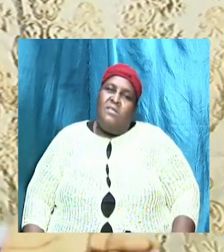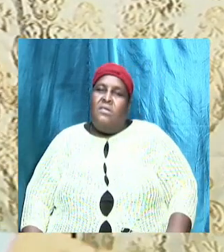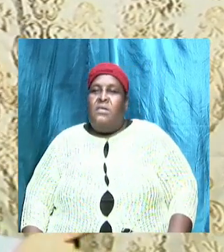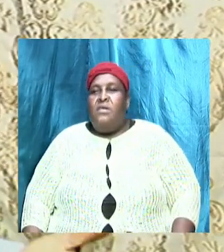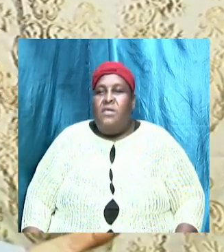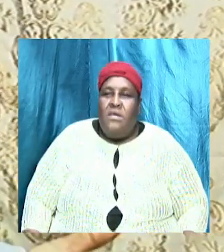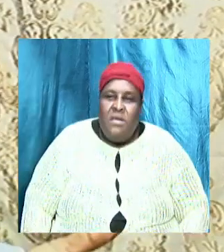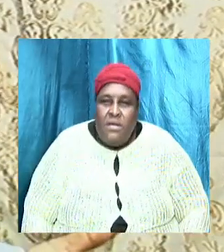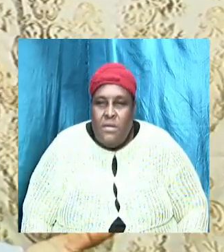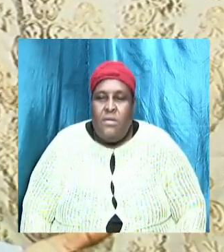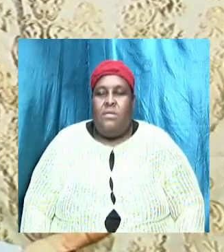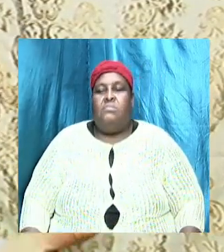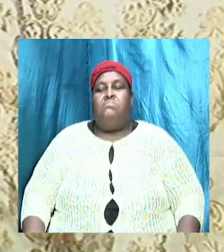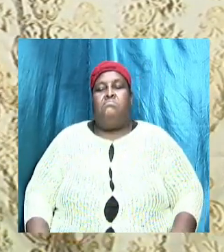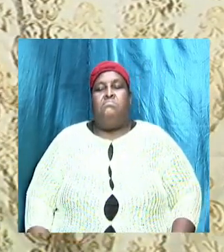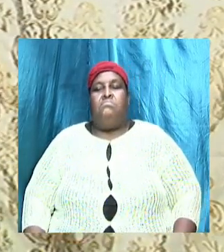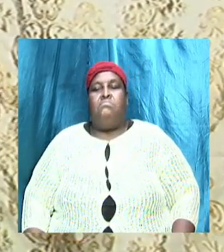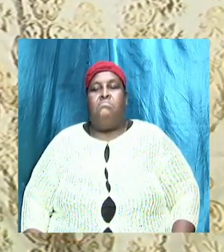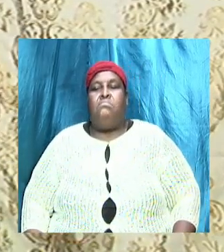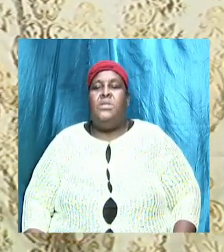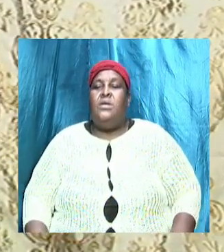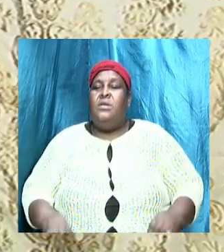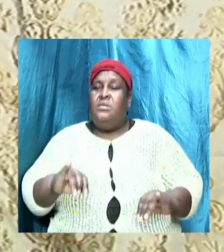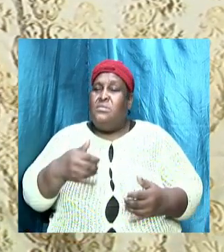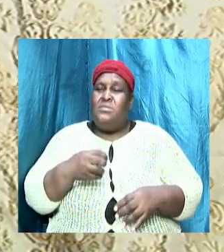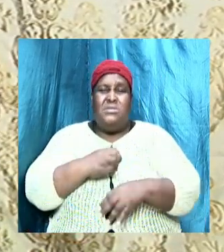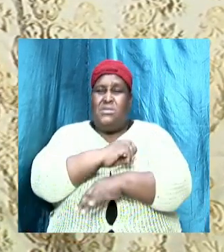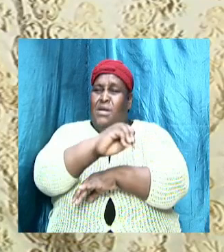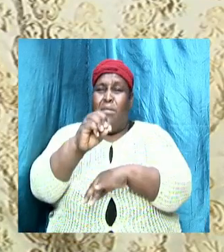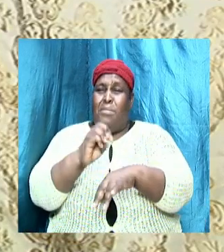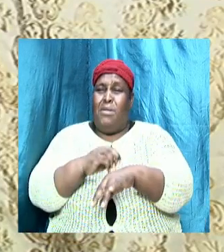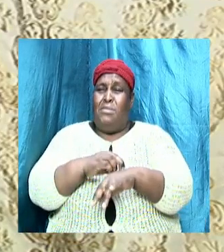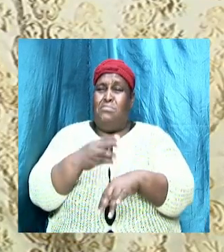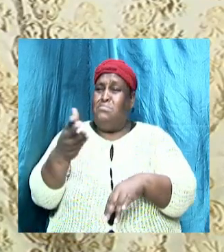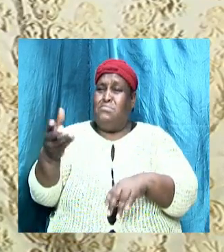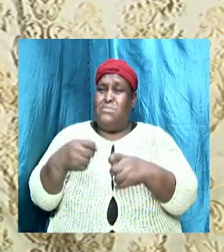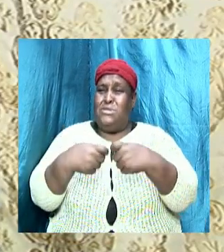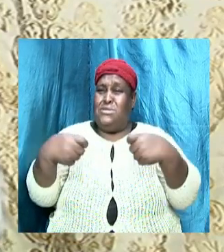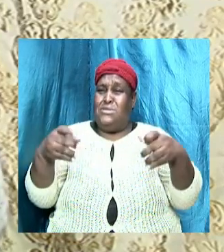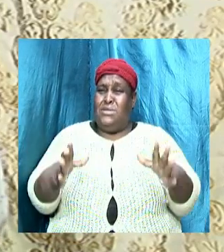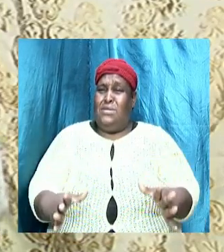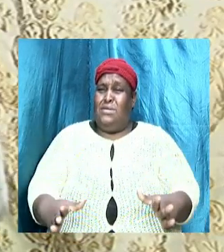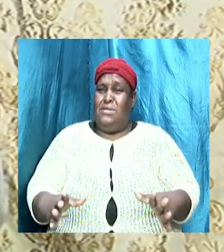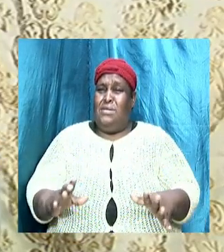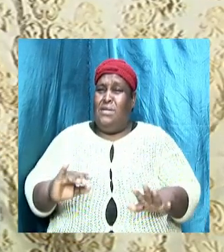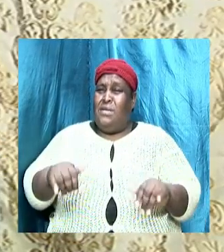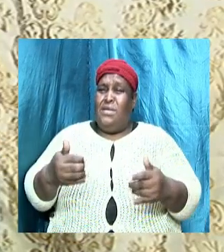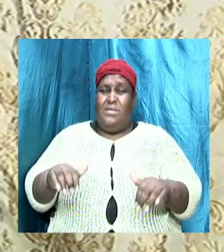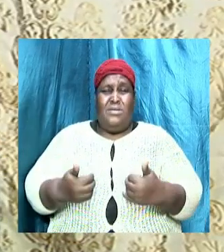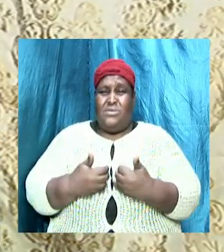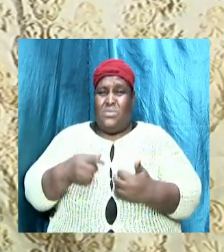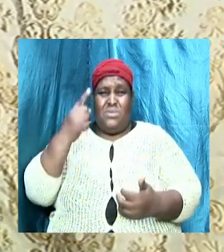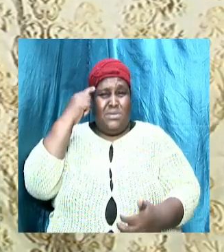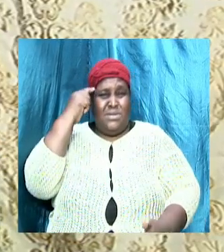and such the like and it's just a norm because this is how they think